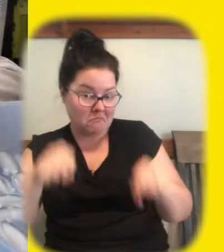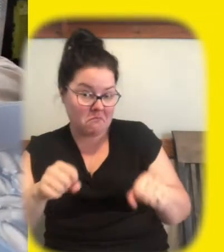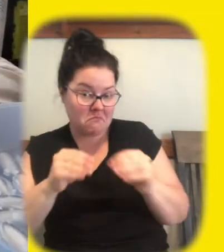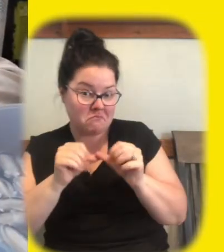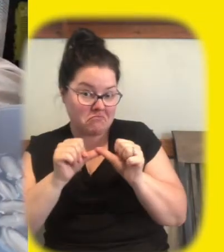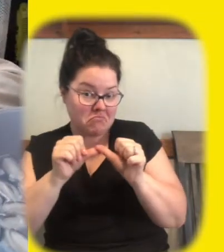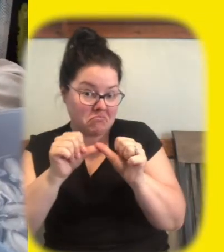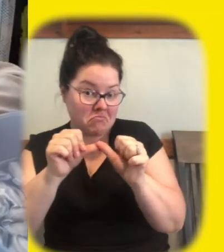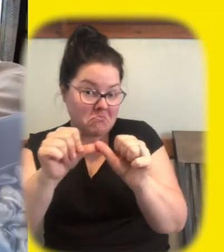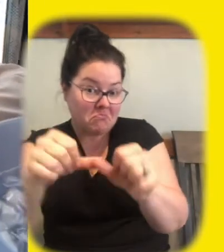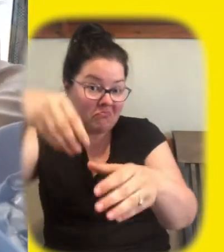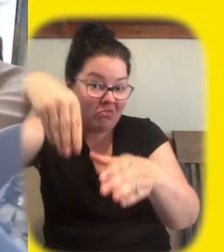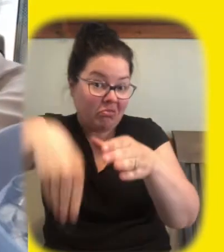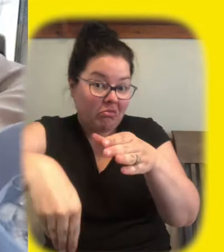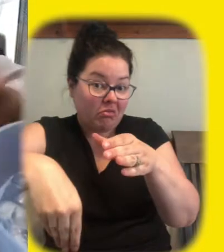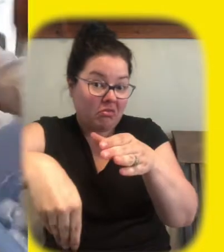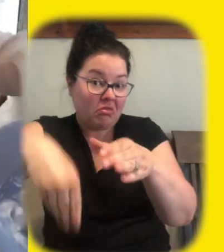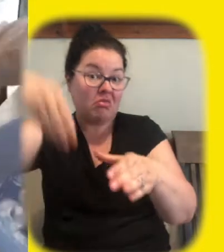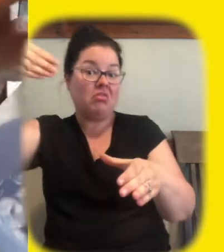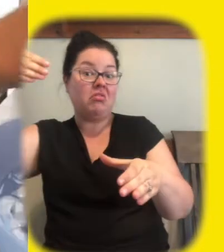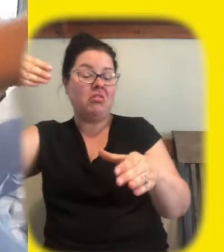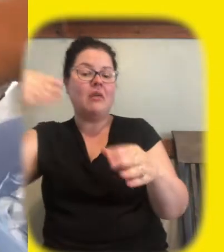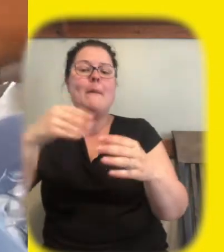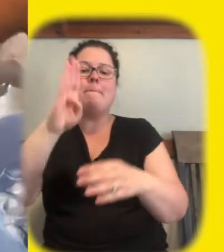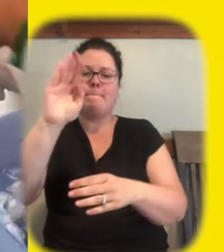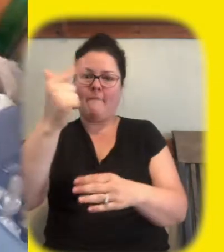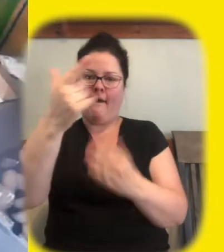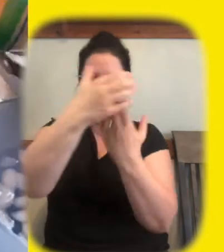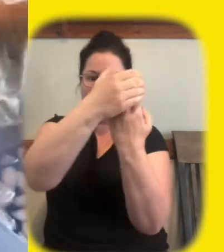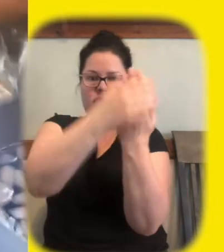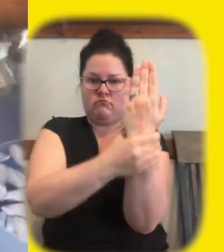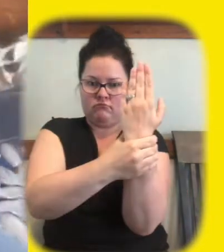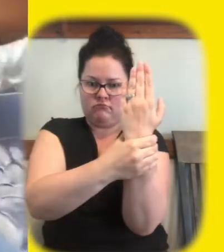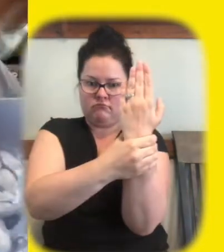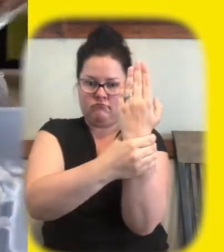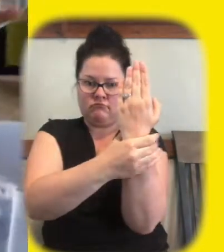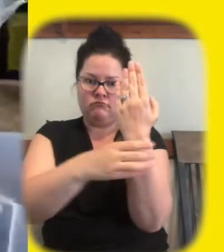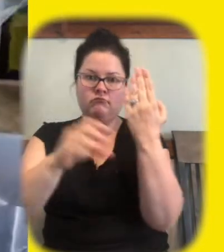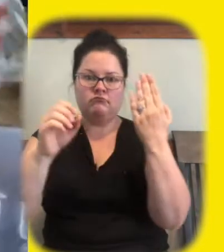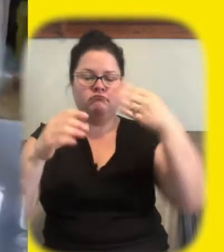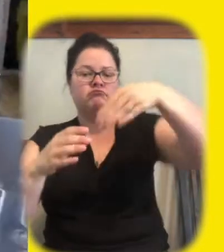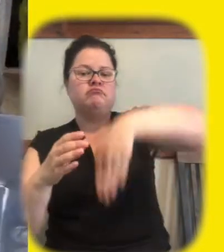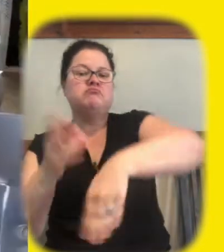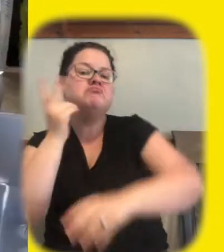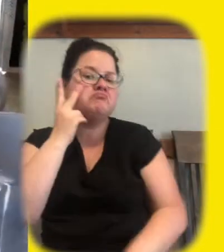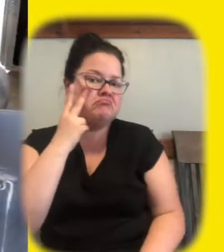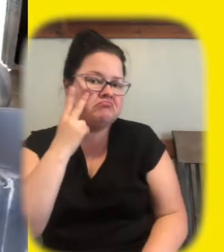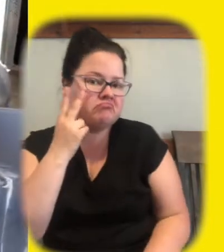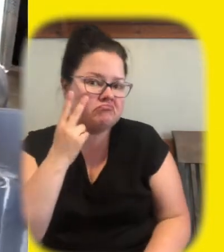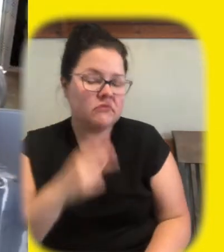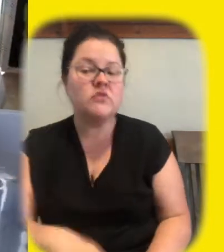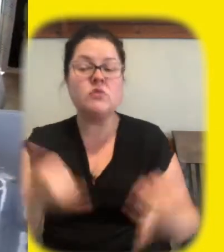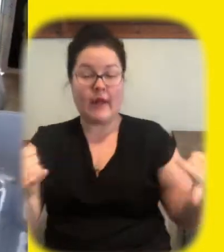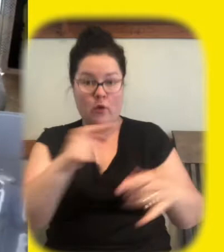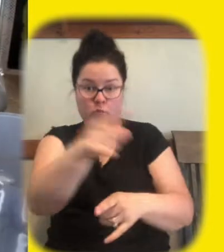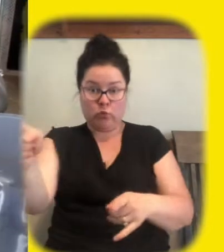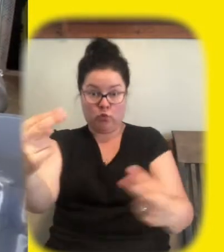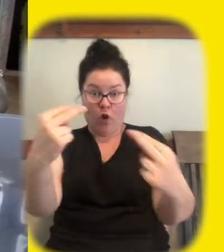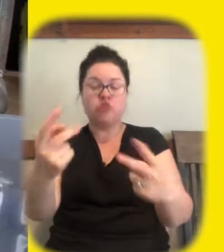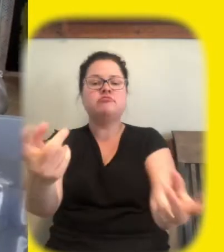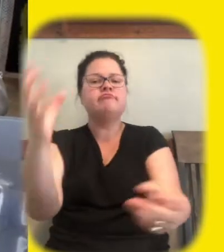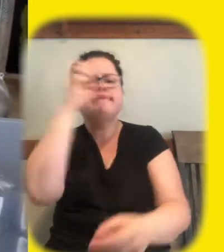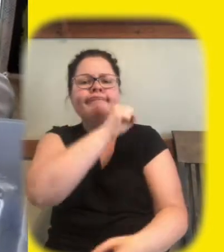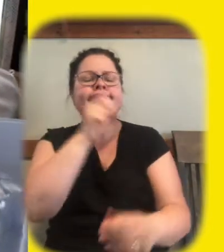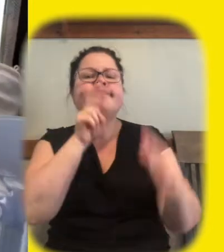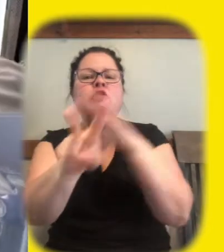changes things at all here you go so we're gonna have one protective layer and everyone can predict